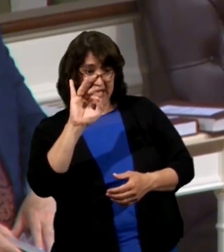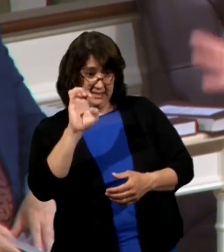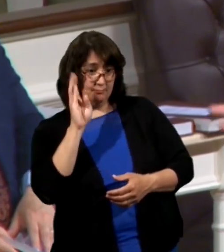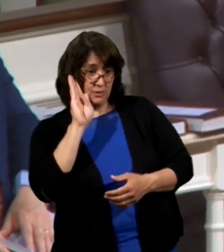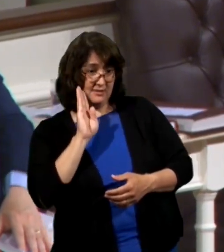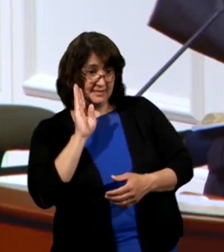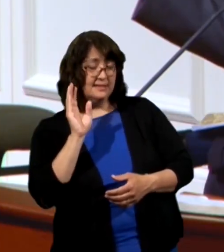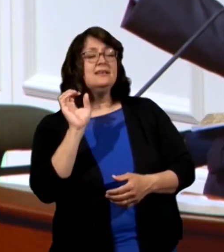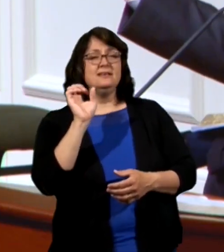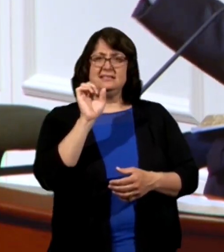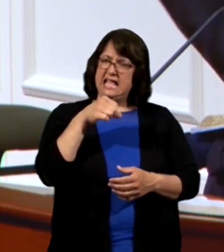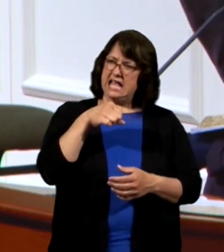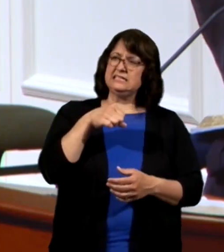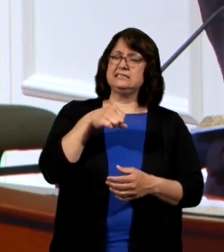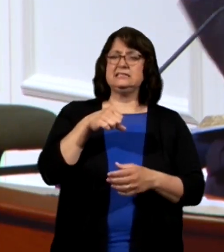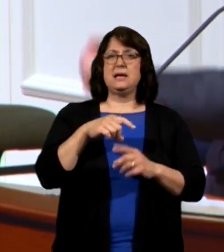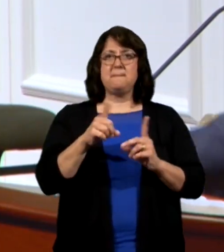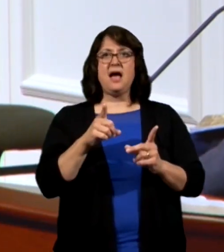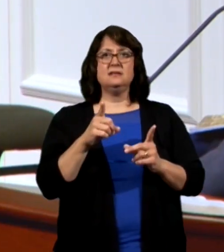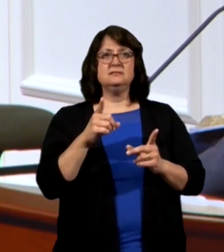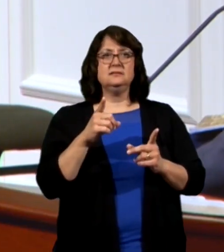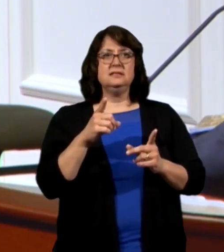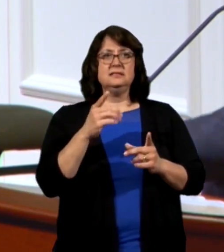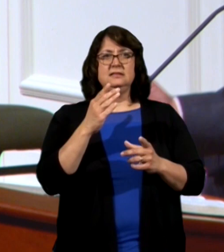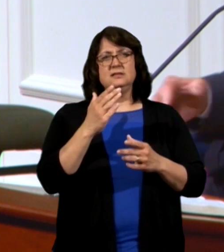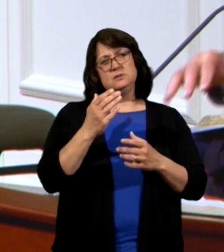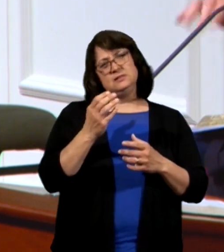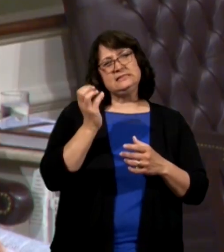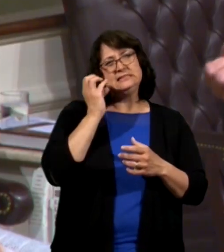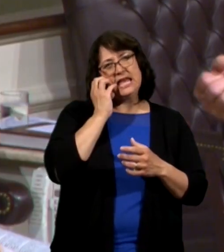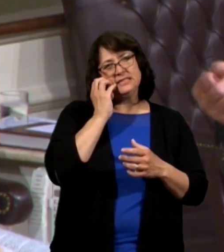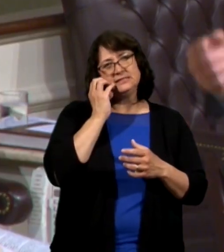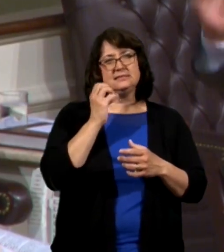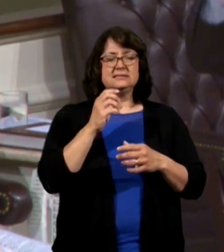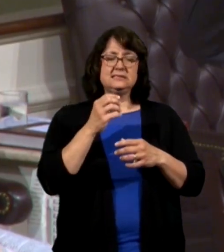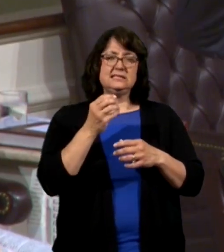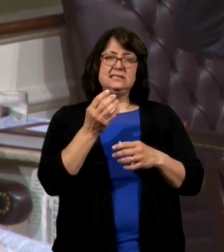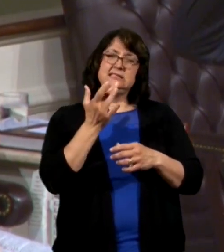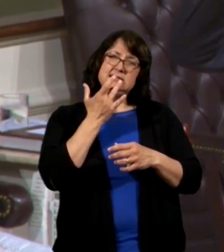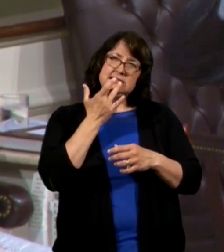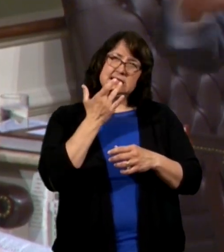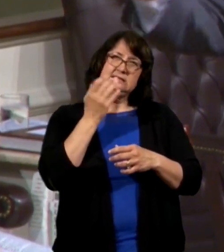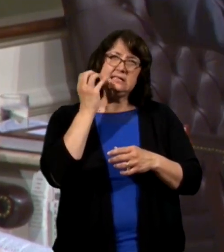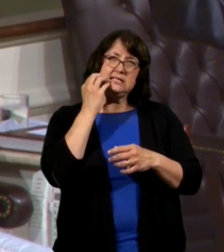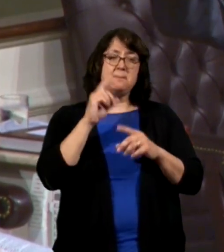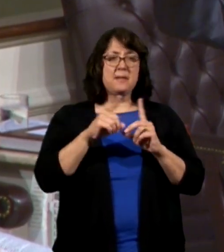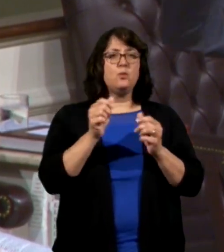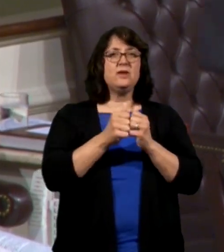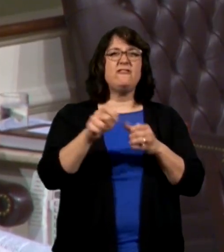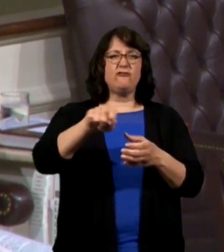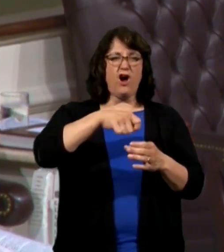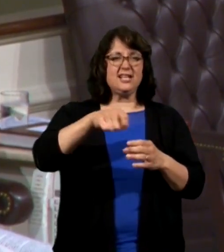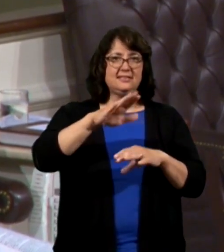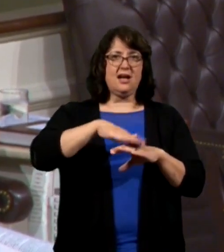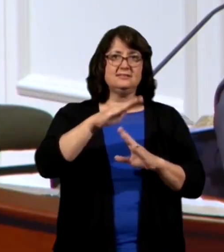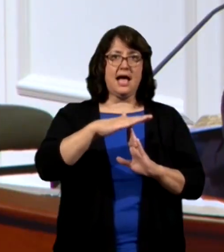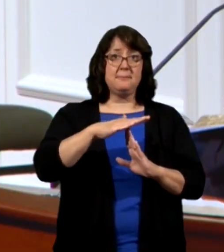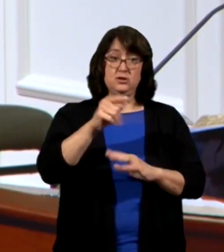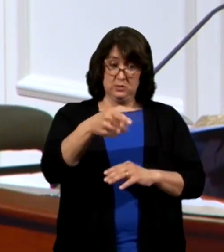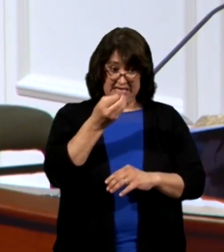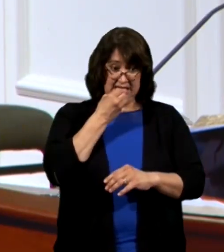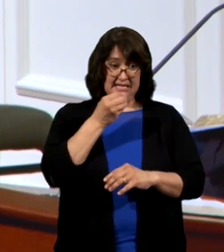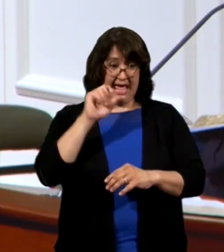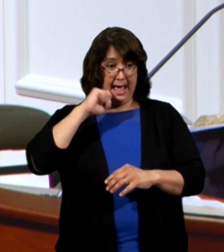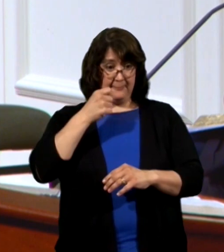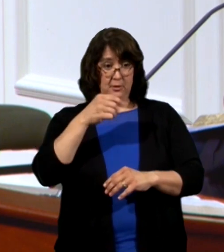Some donuts are like that, where they're dense and textured, but with frosting on. Have you ever tasted apple